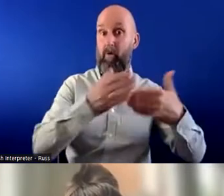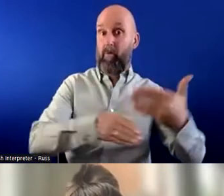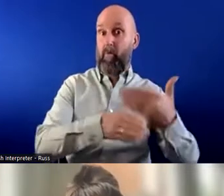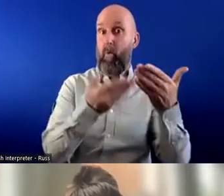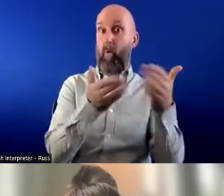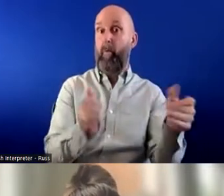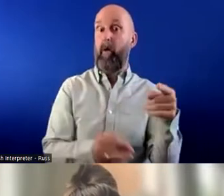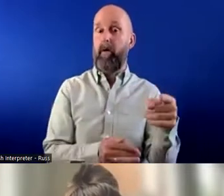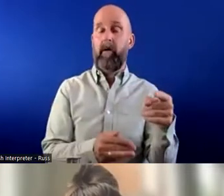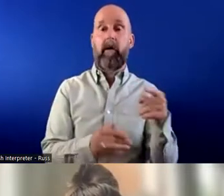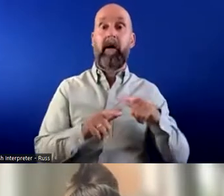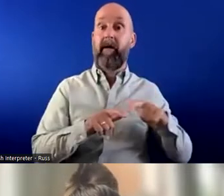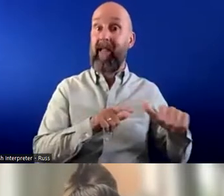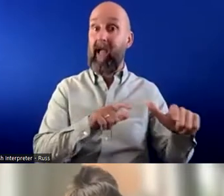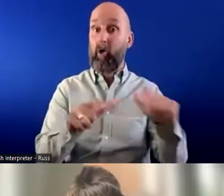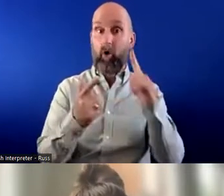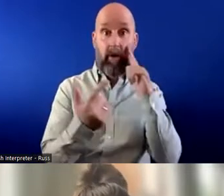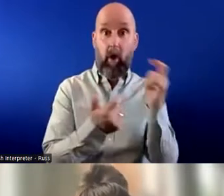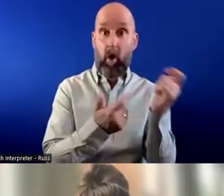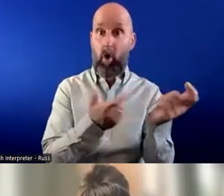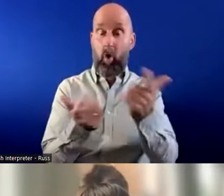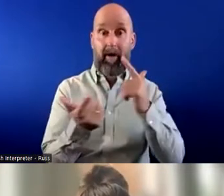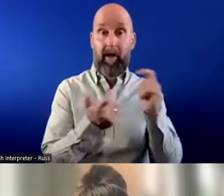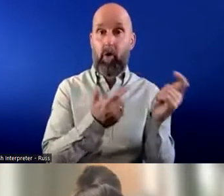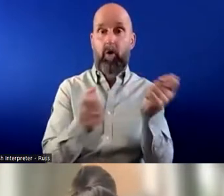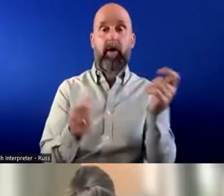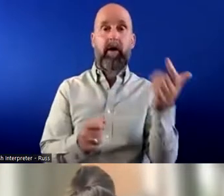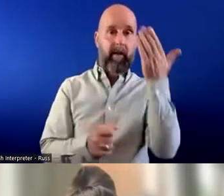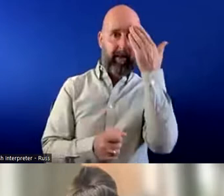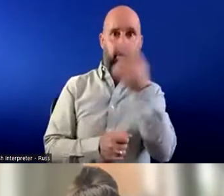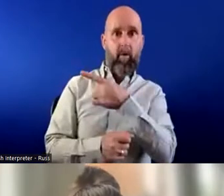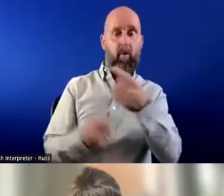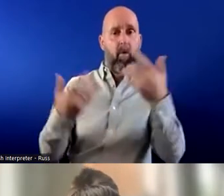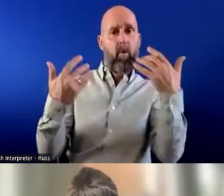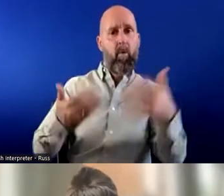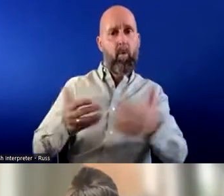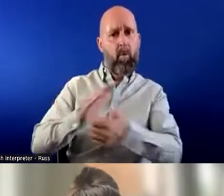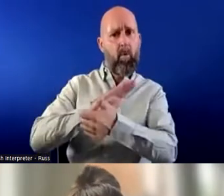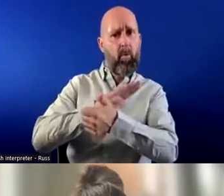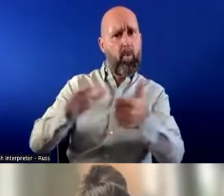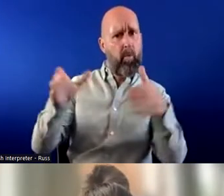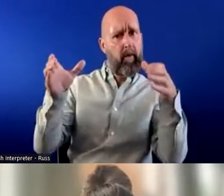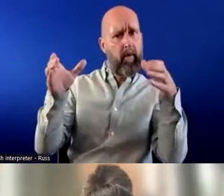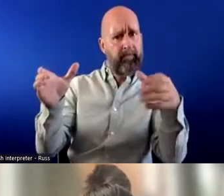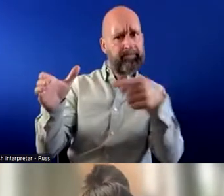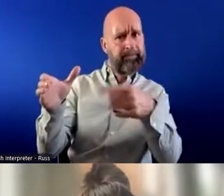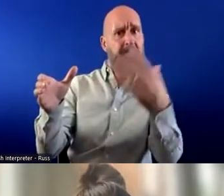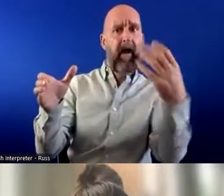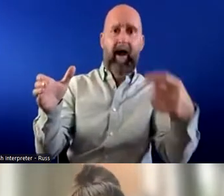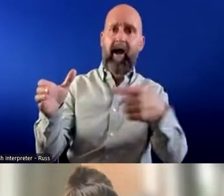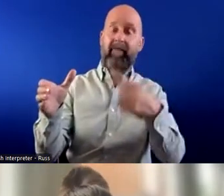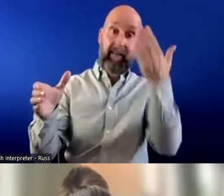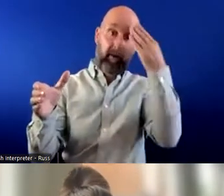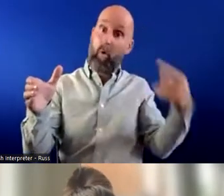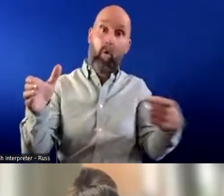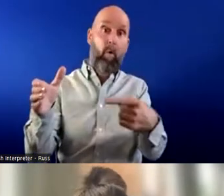but they don't know that there is a group of amazingly talented people that are that are there